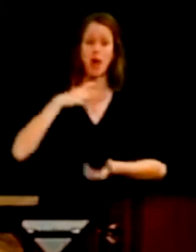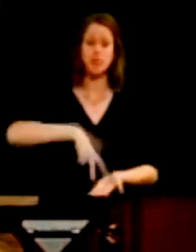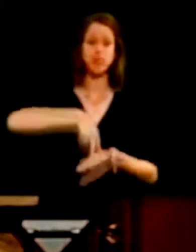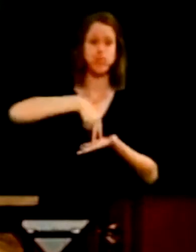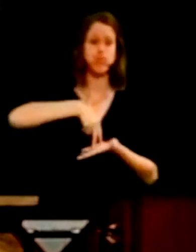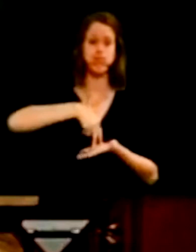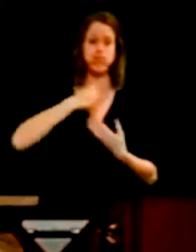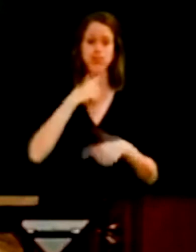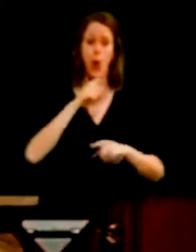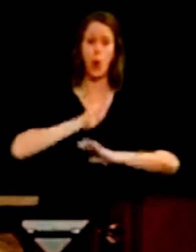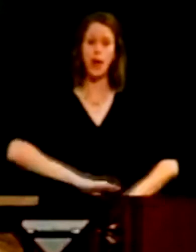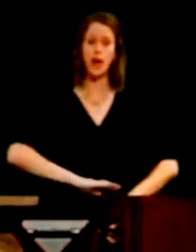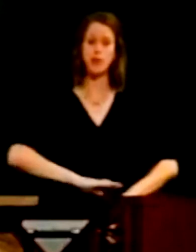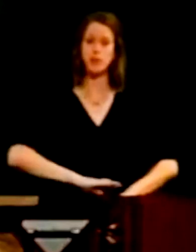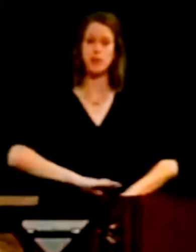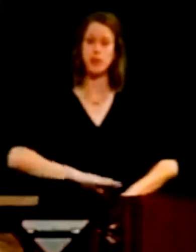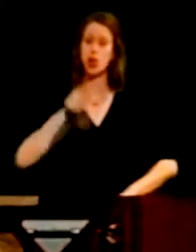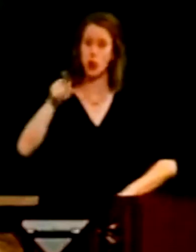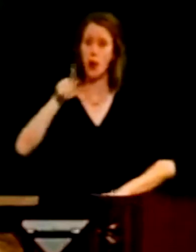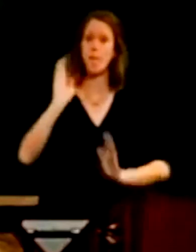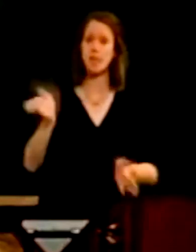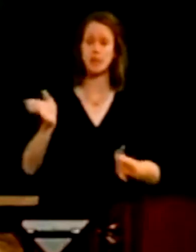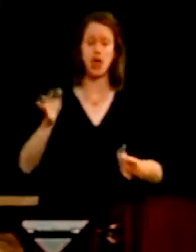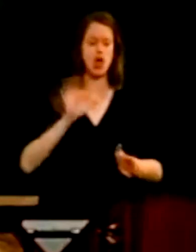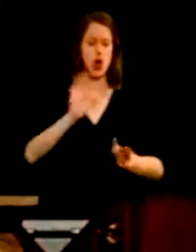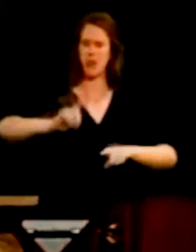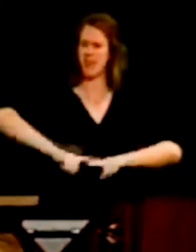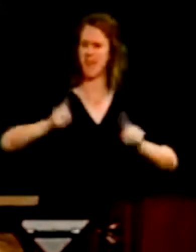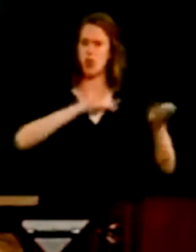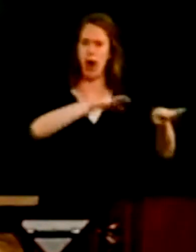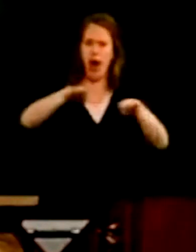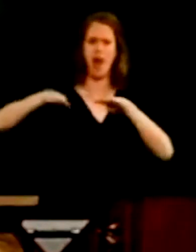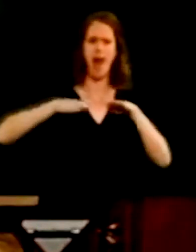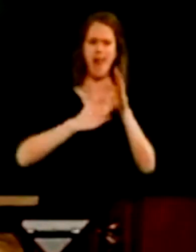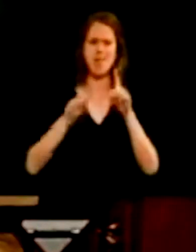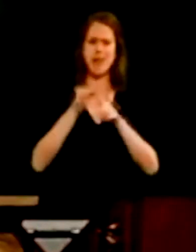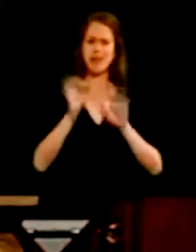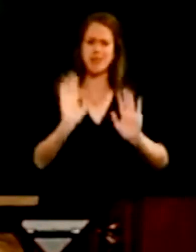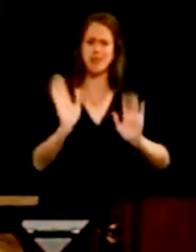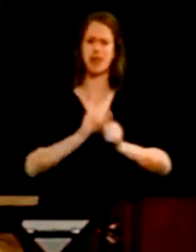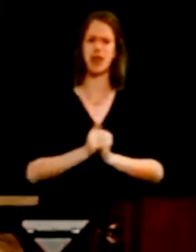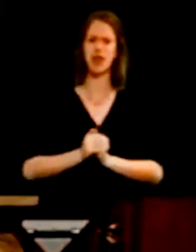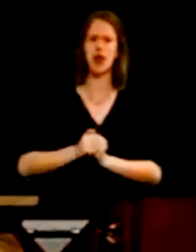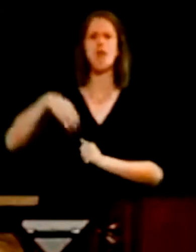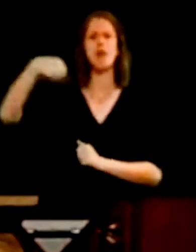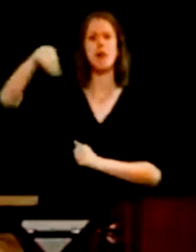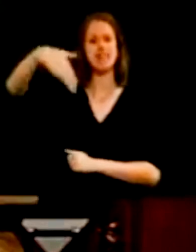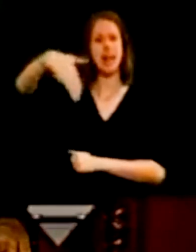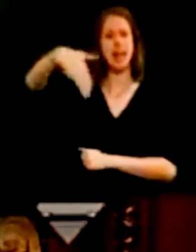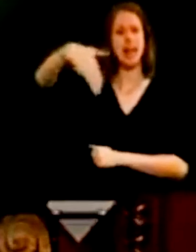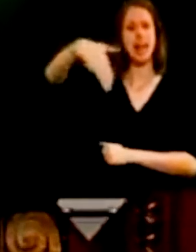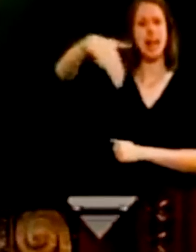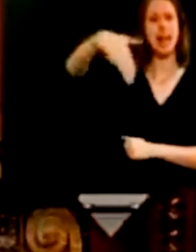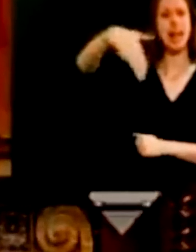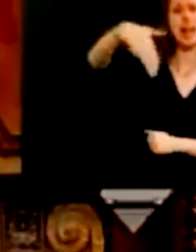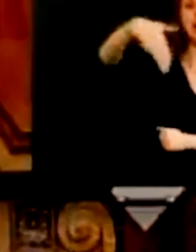to my feet and call for order, he is to be treated no differently to any other member in this house. The Prime Minister will leave the chamber.